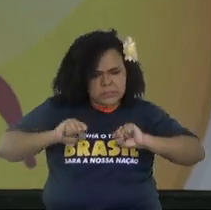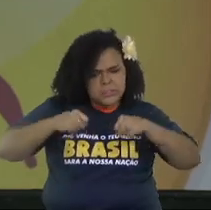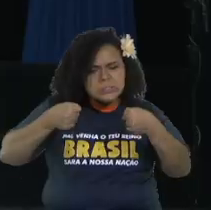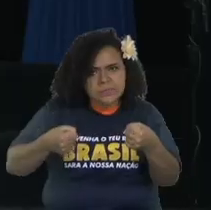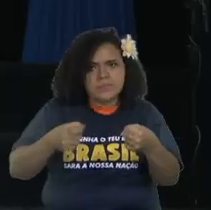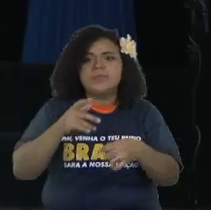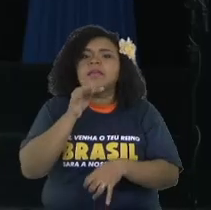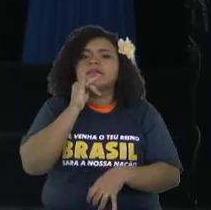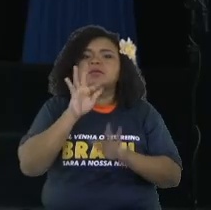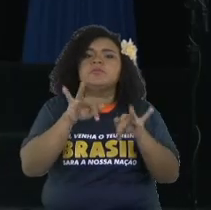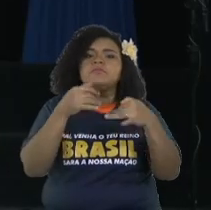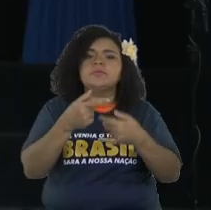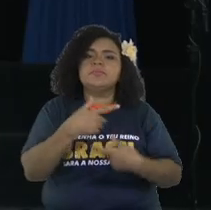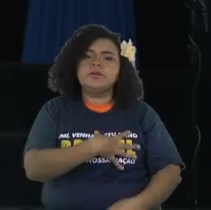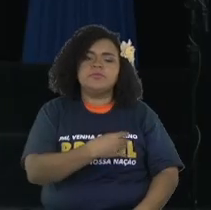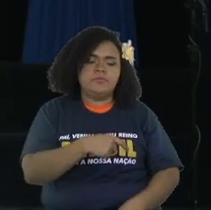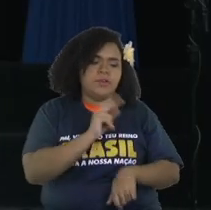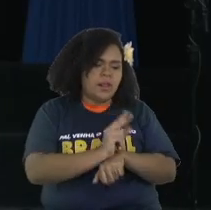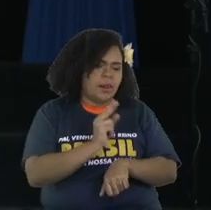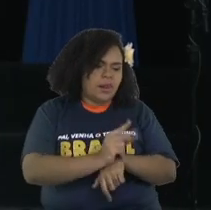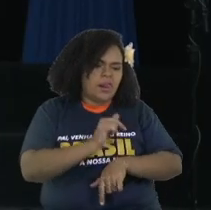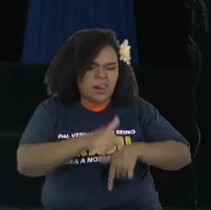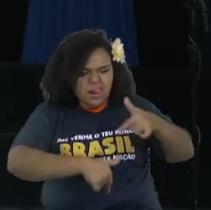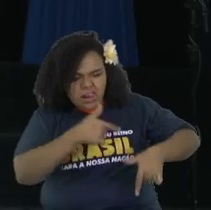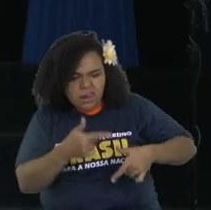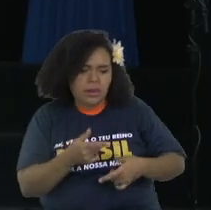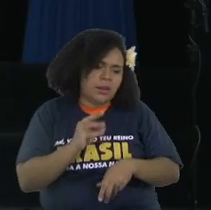this hard work of raising your children